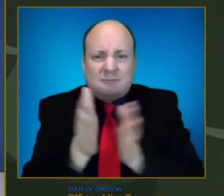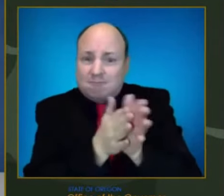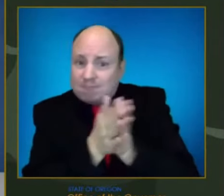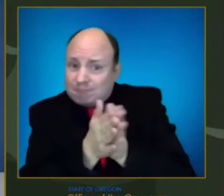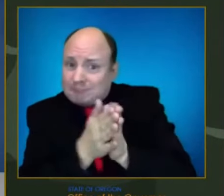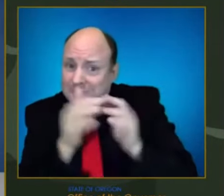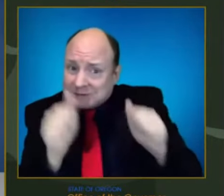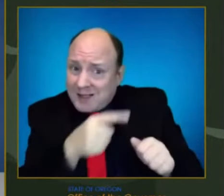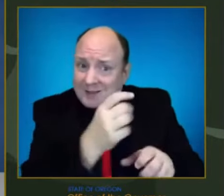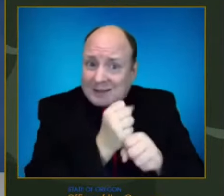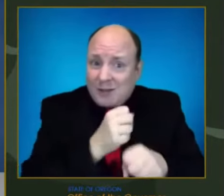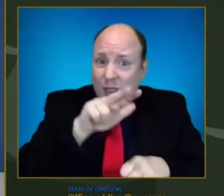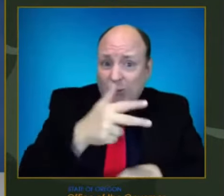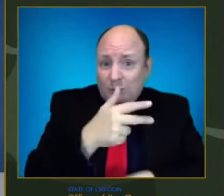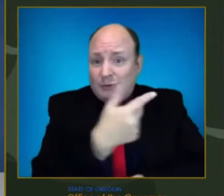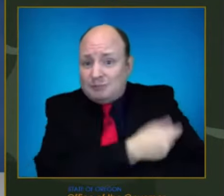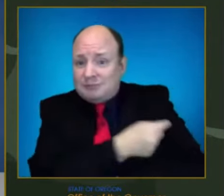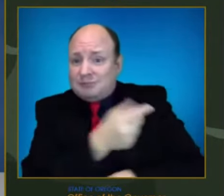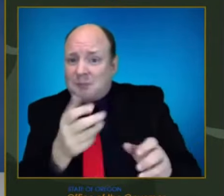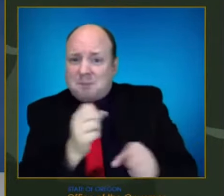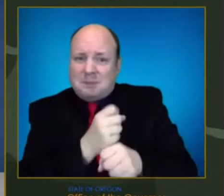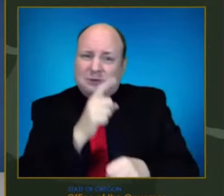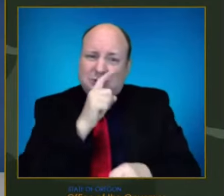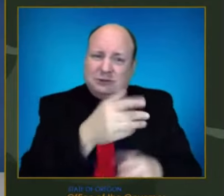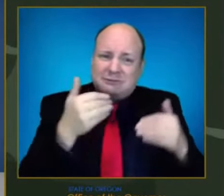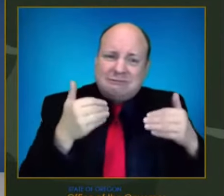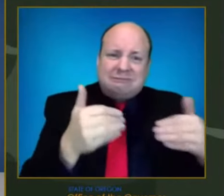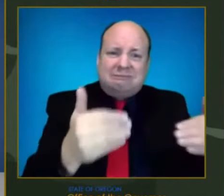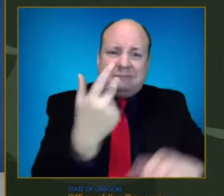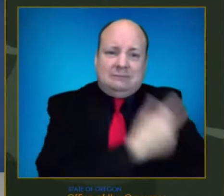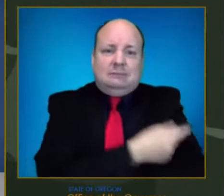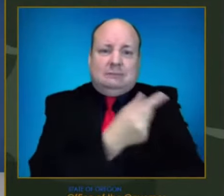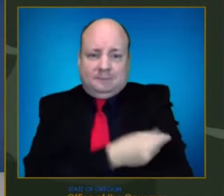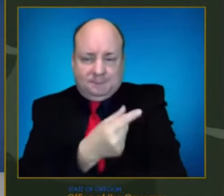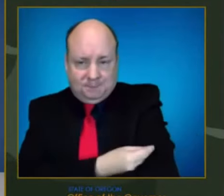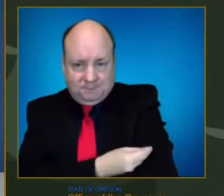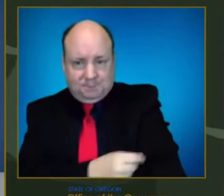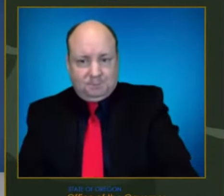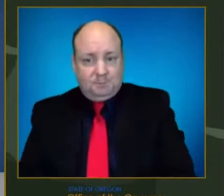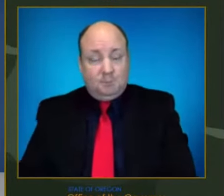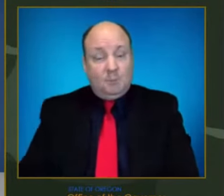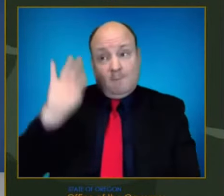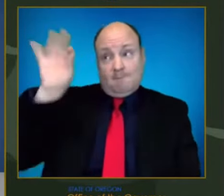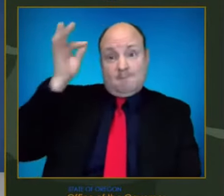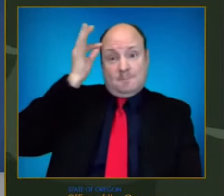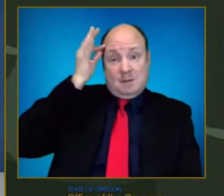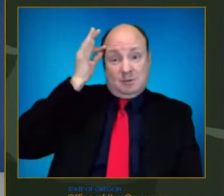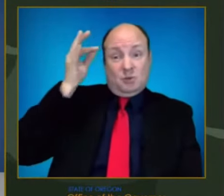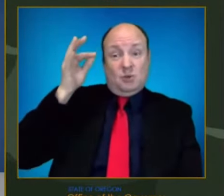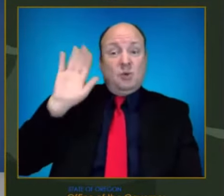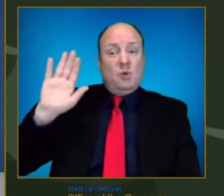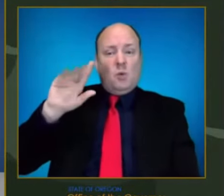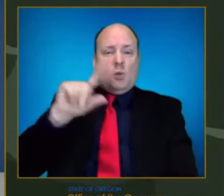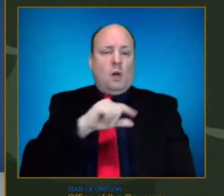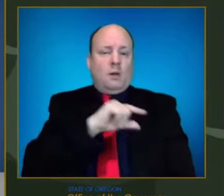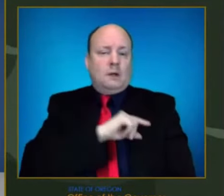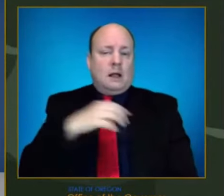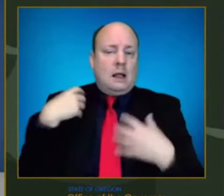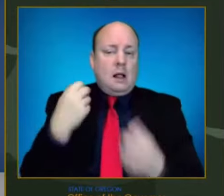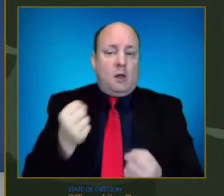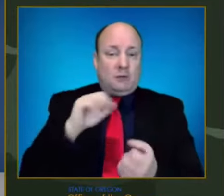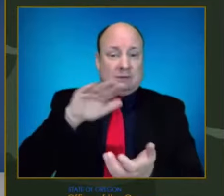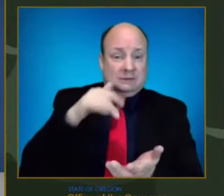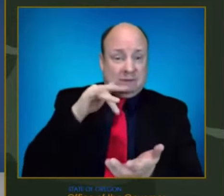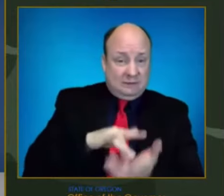For under-vaccinated communities, we'll augment staffing at federally qualified health centers and other clinics to help them vaccinate approximately